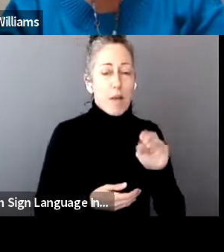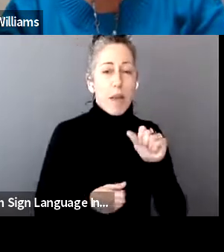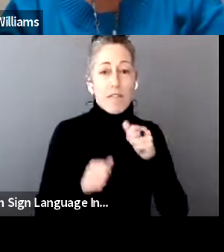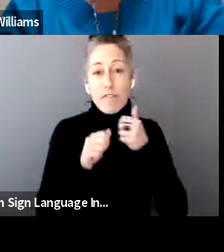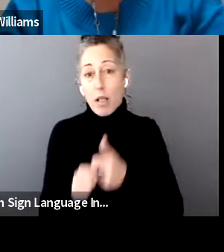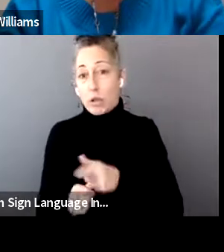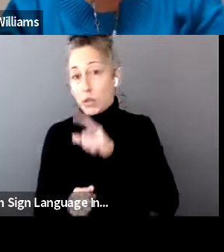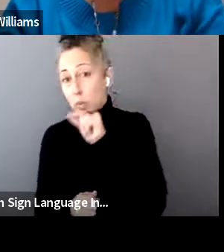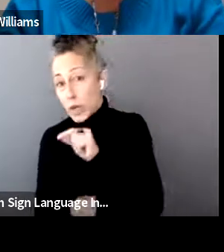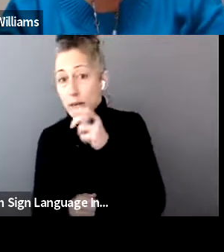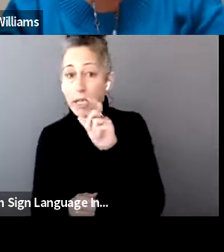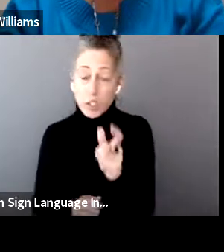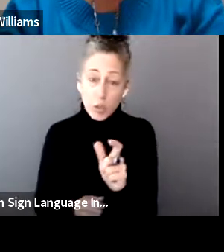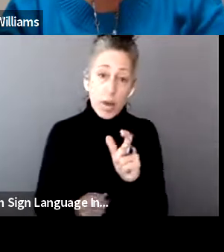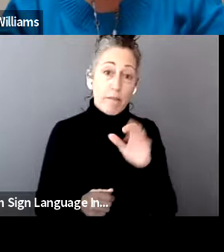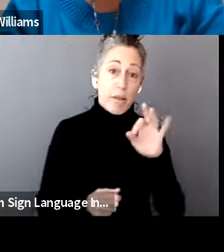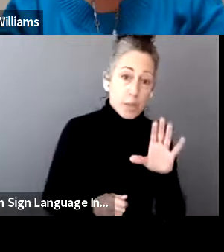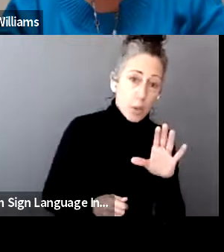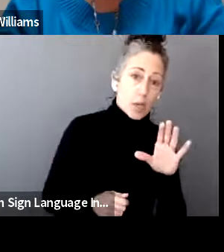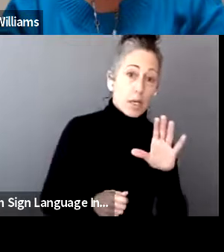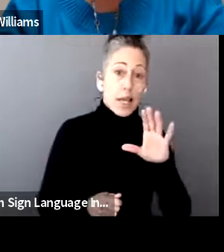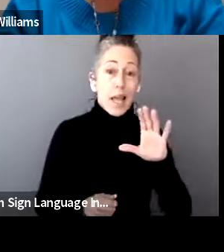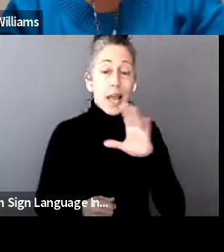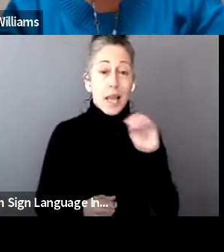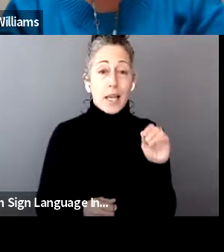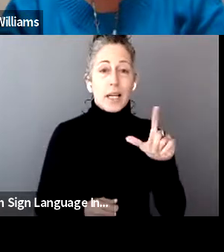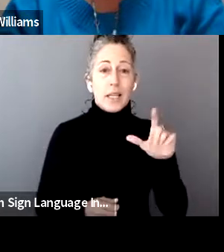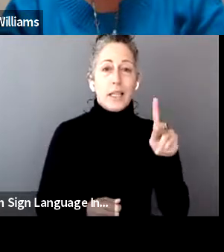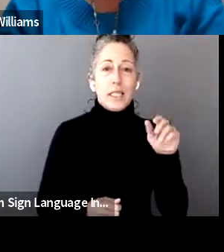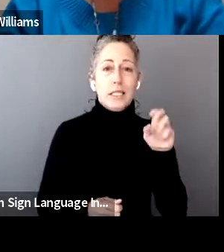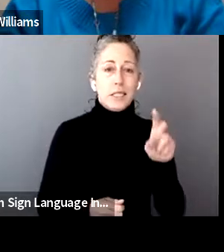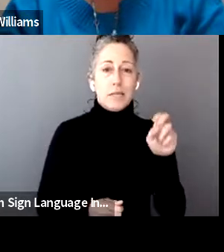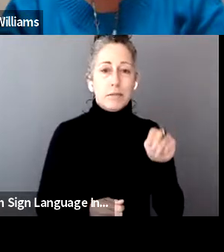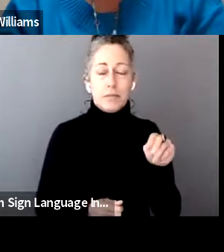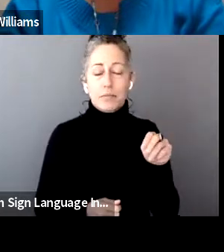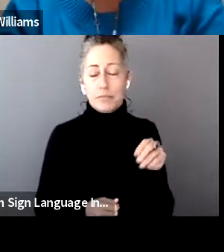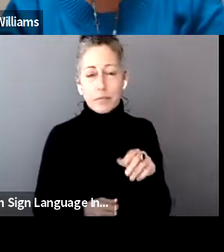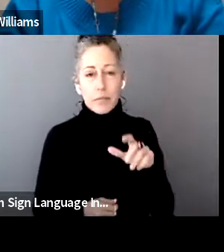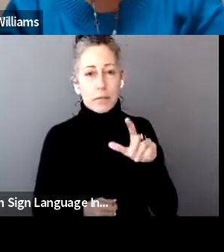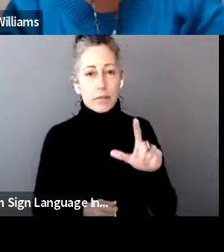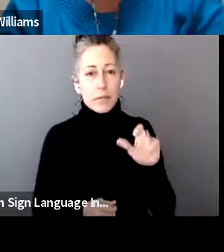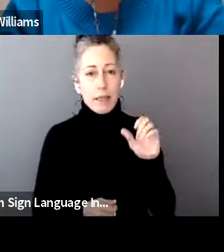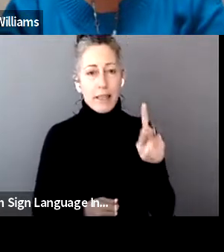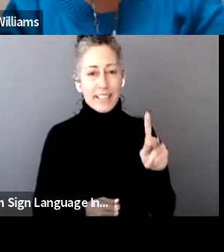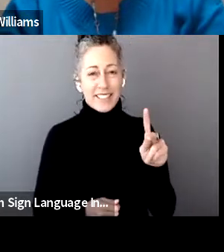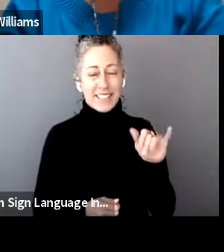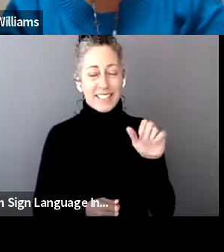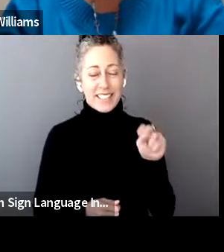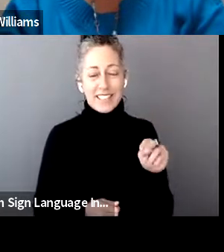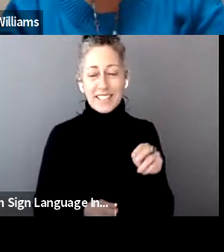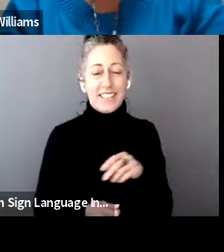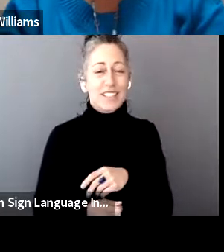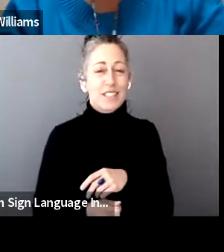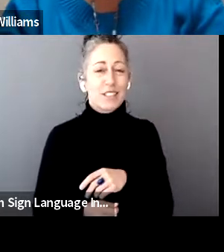LinkedIn. And certainly, if you have any additional questions, please let us know. We hope that you were able to get your questions